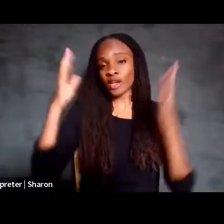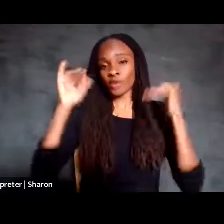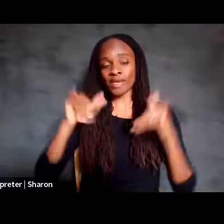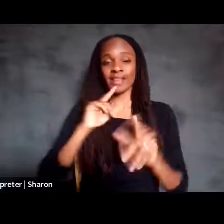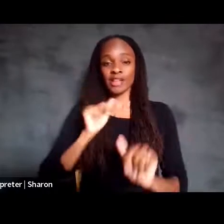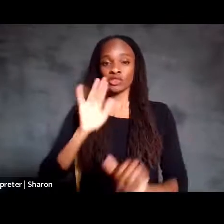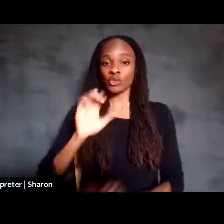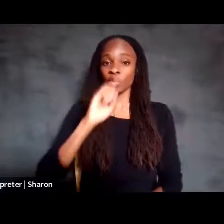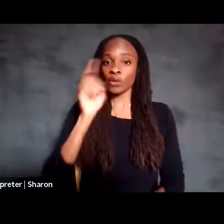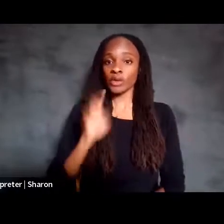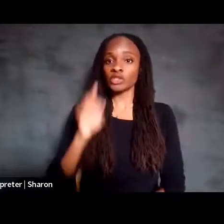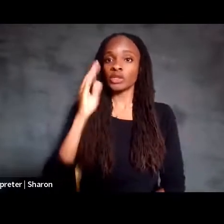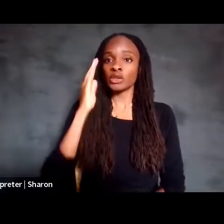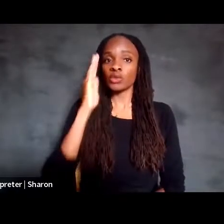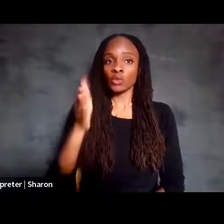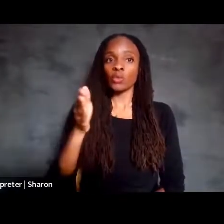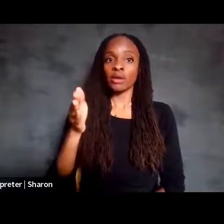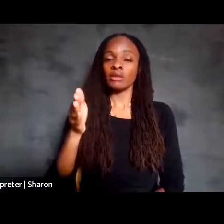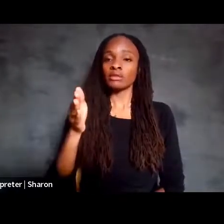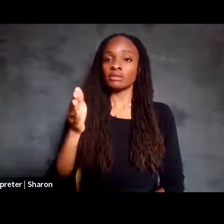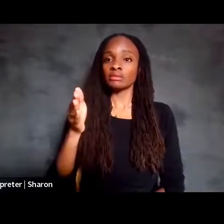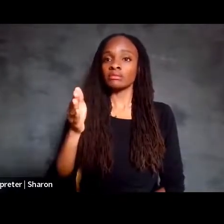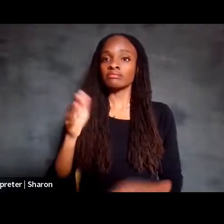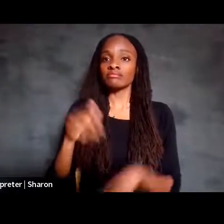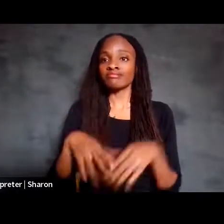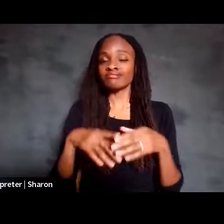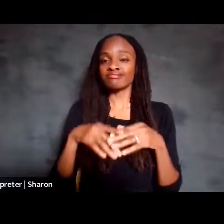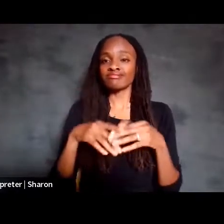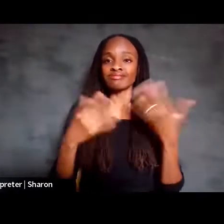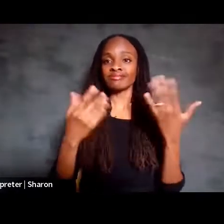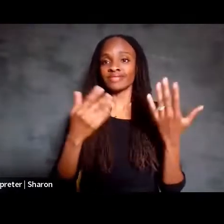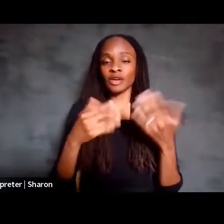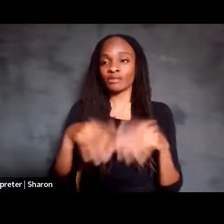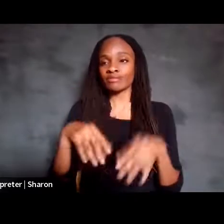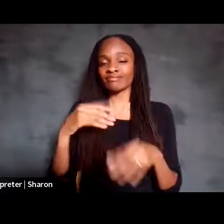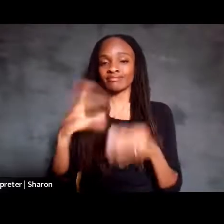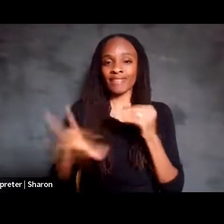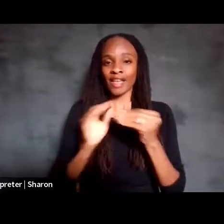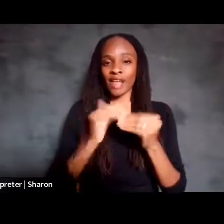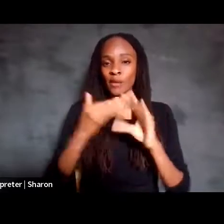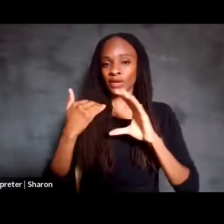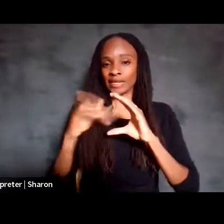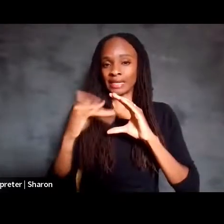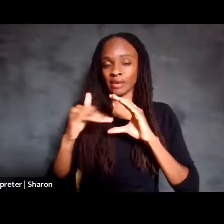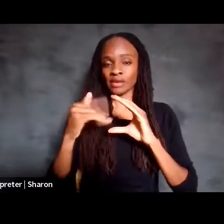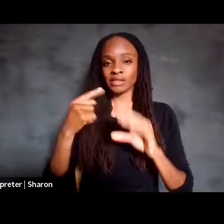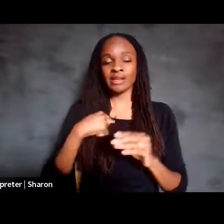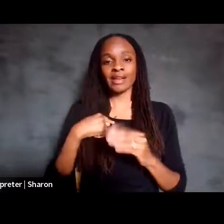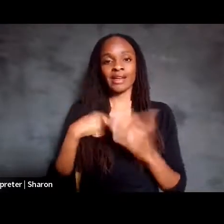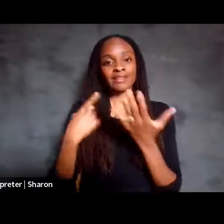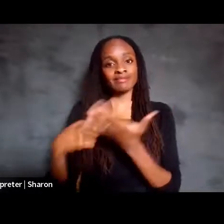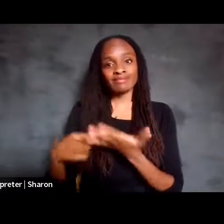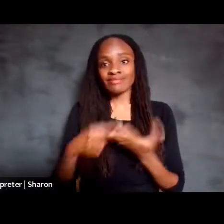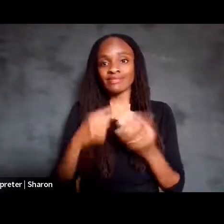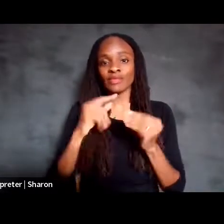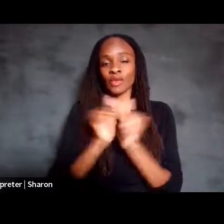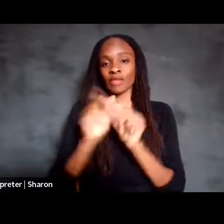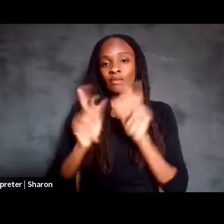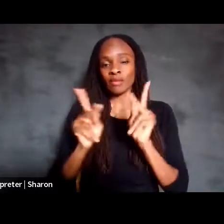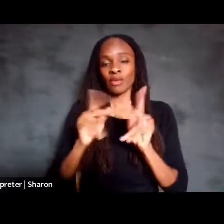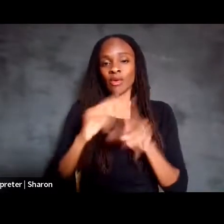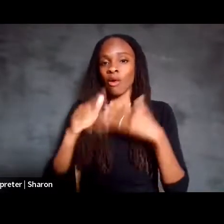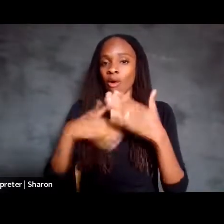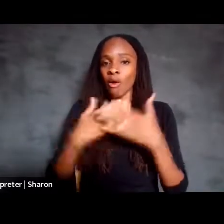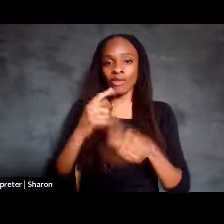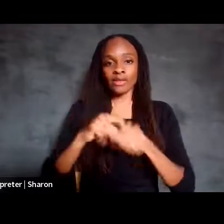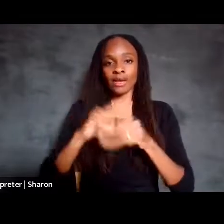put our emails and my email specifically. I talk to people all the time about first fitting in this trial. So if